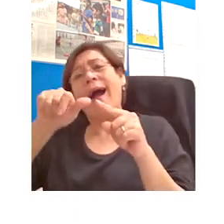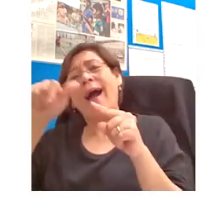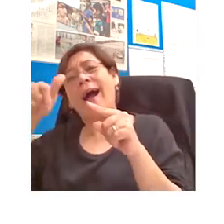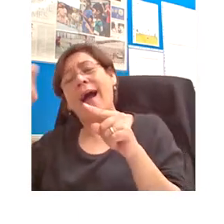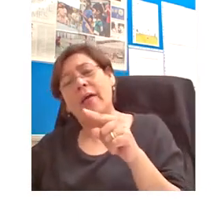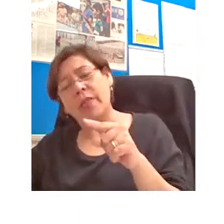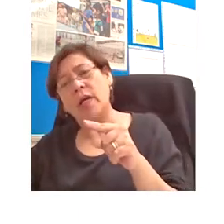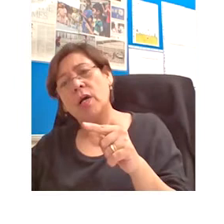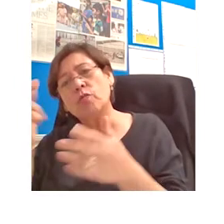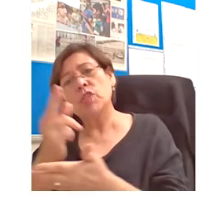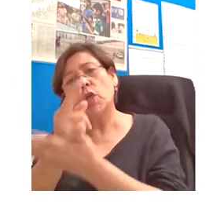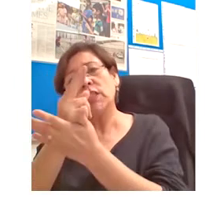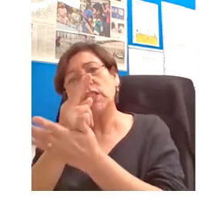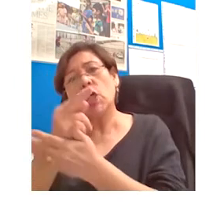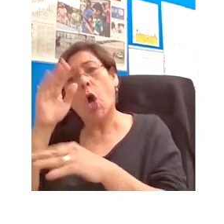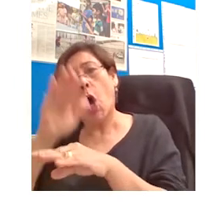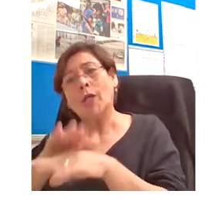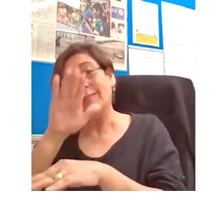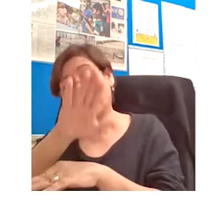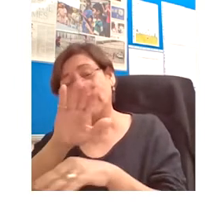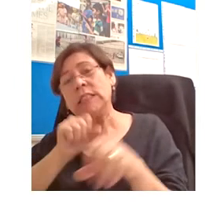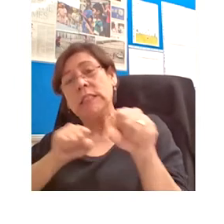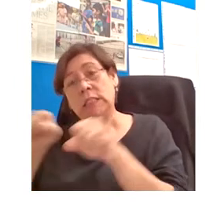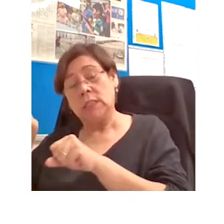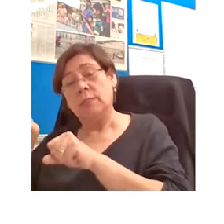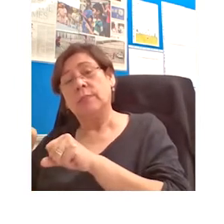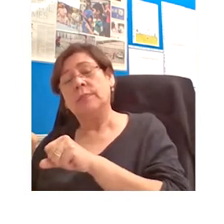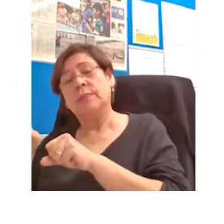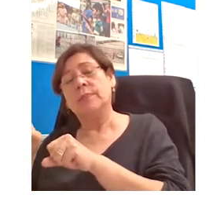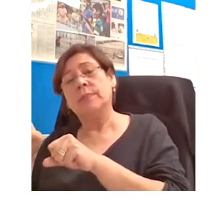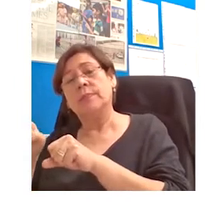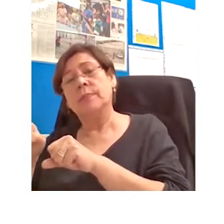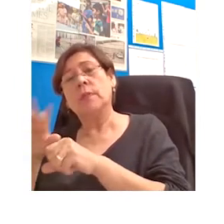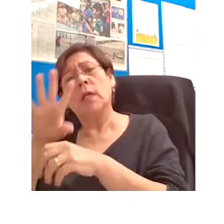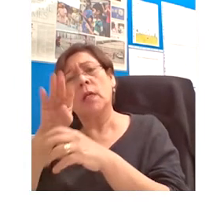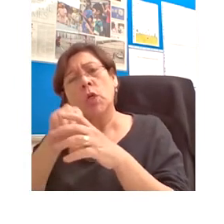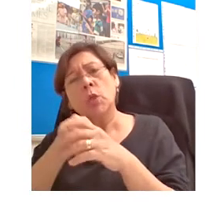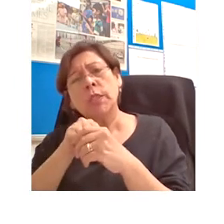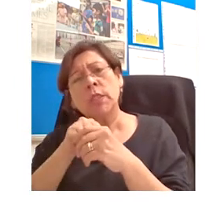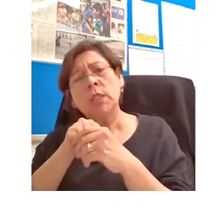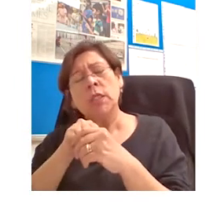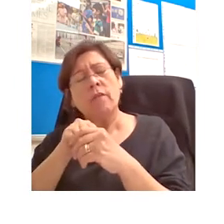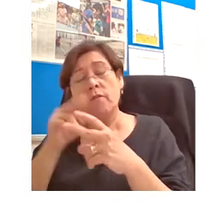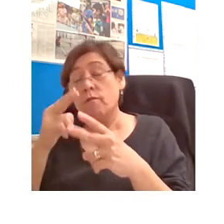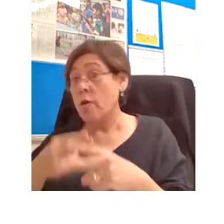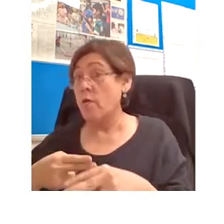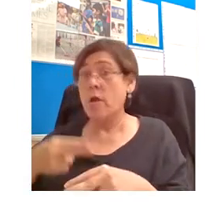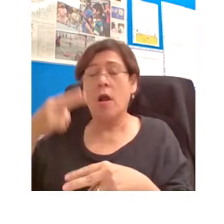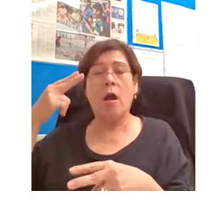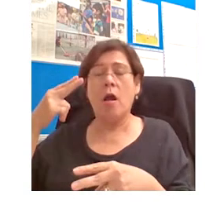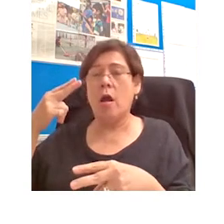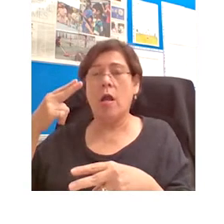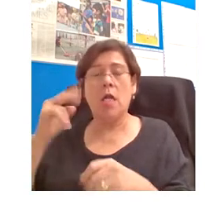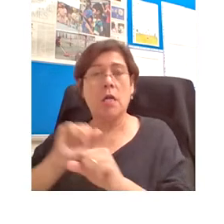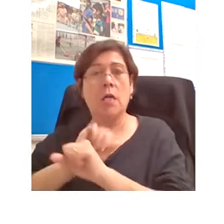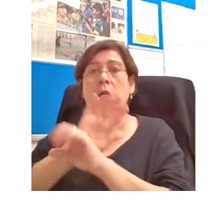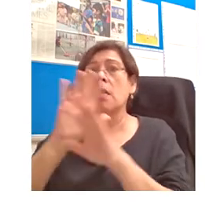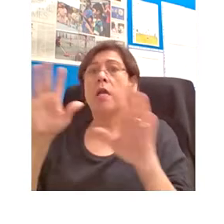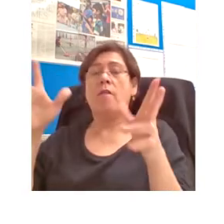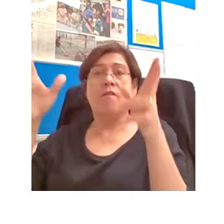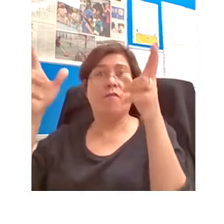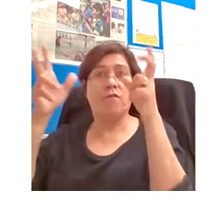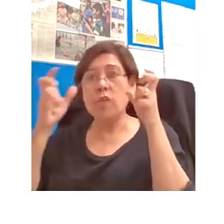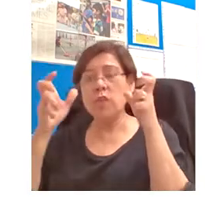system, including very high resolution two-dimensional